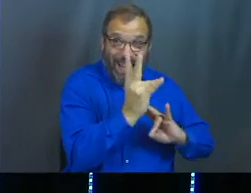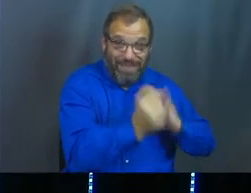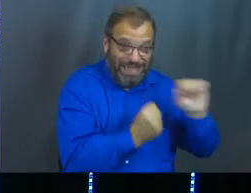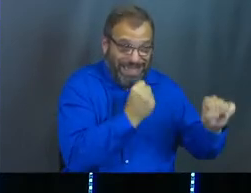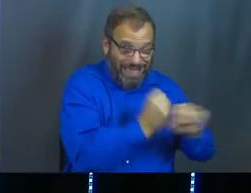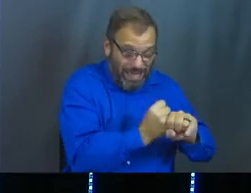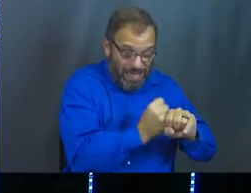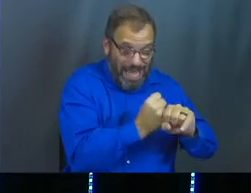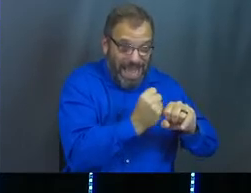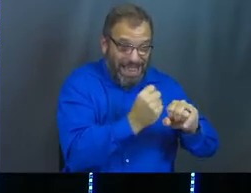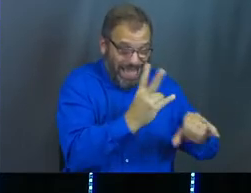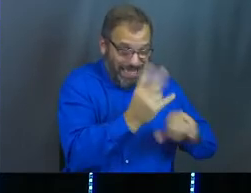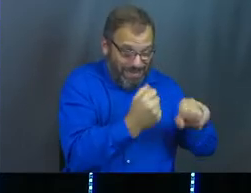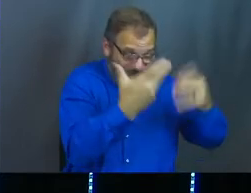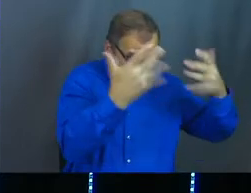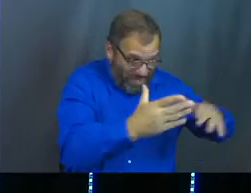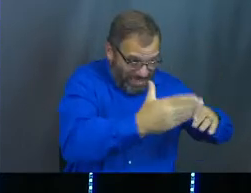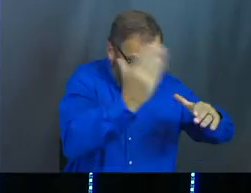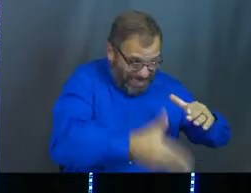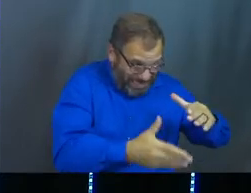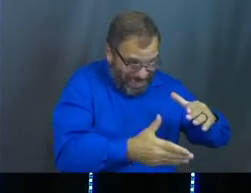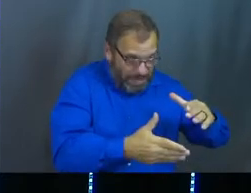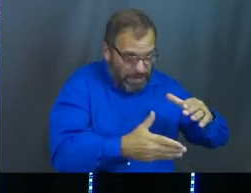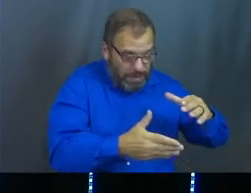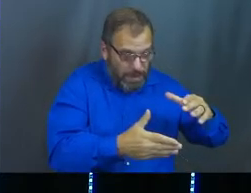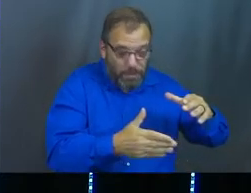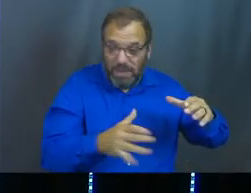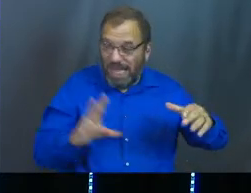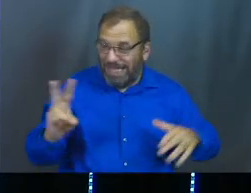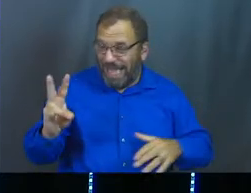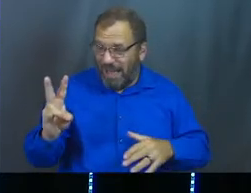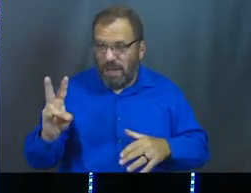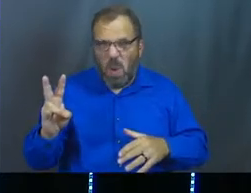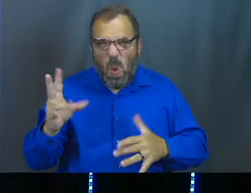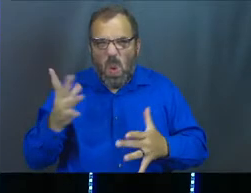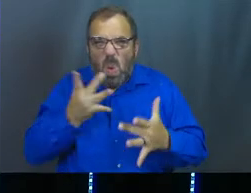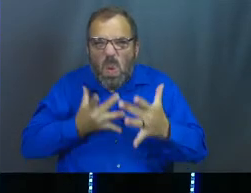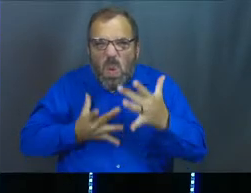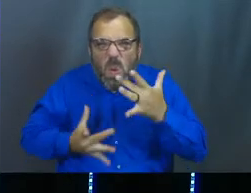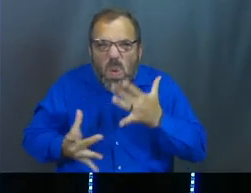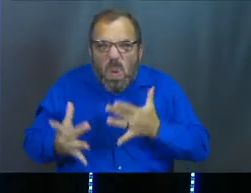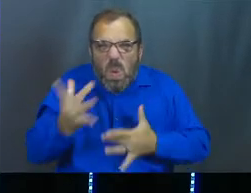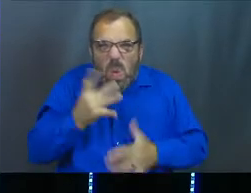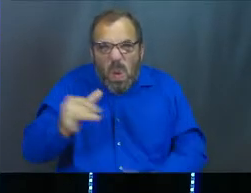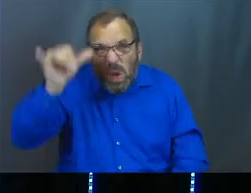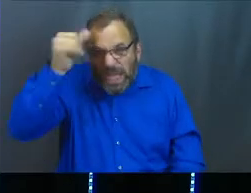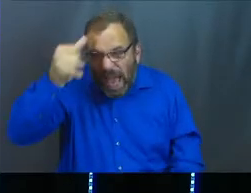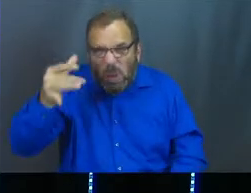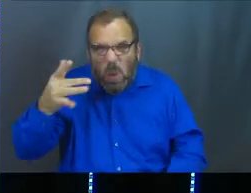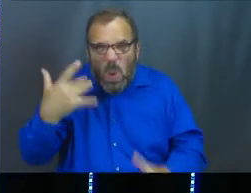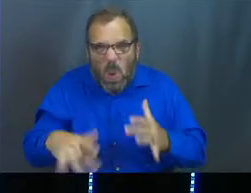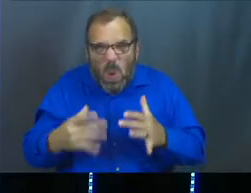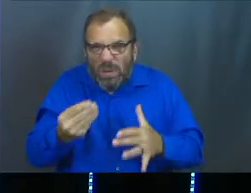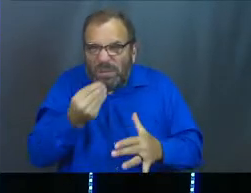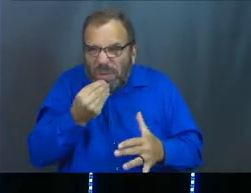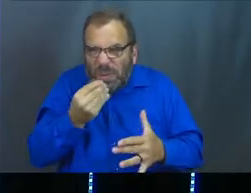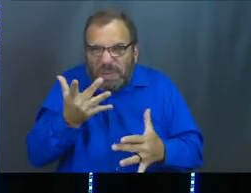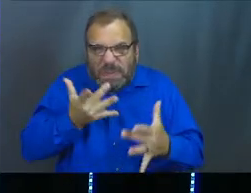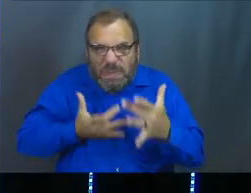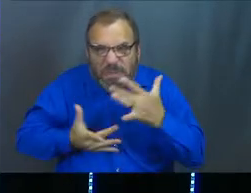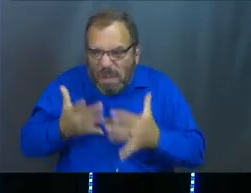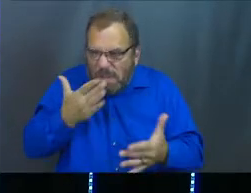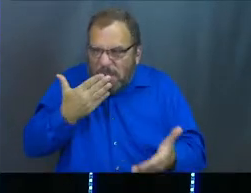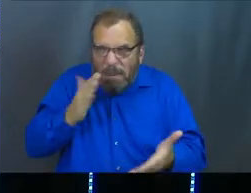but after the seven good years, i.e. the fat cows, there was going to be seven thin cows, and it was going to be famine, and it was going to be